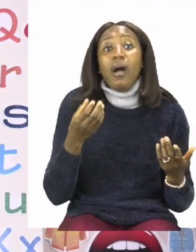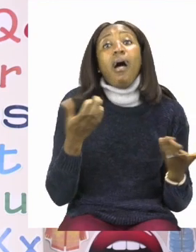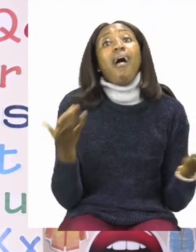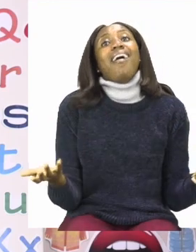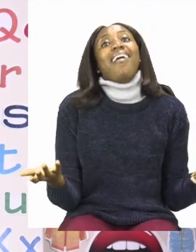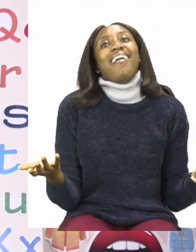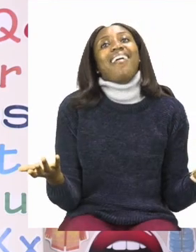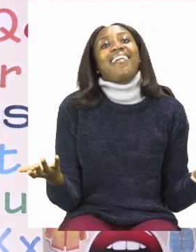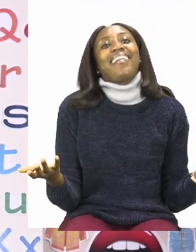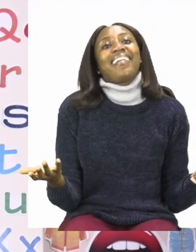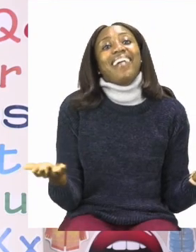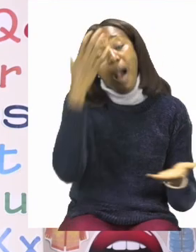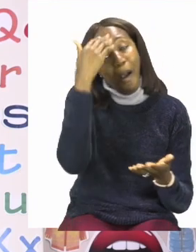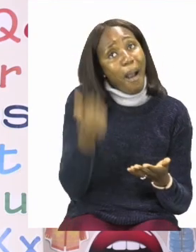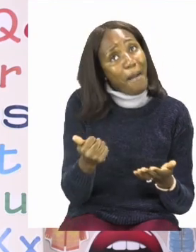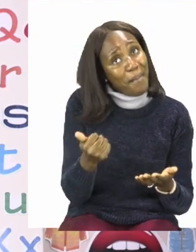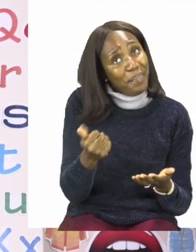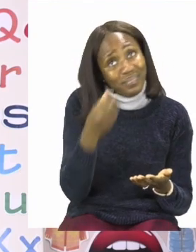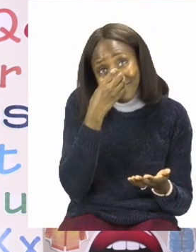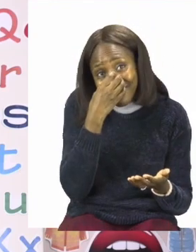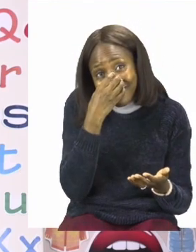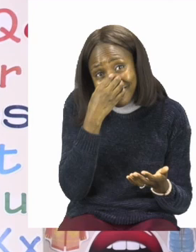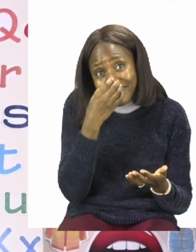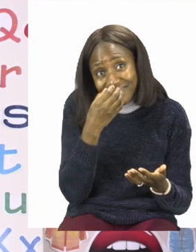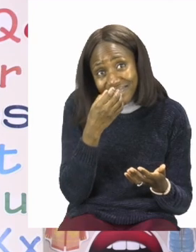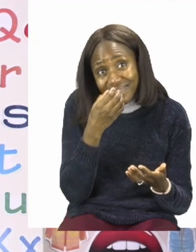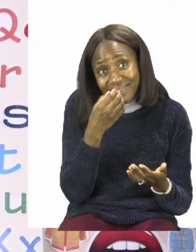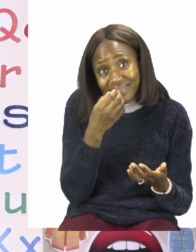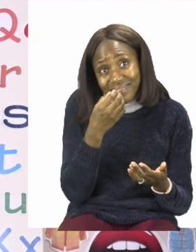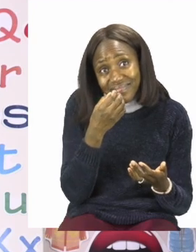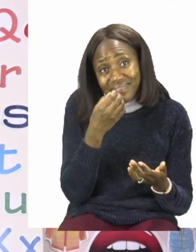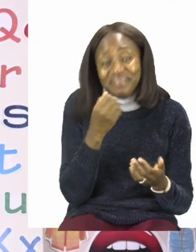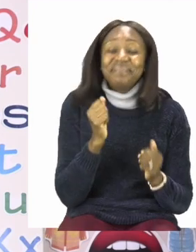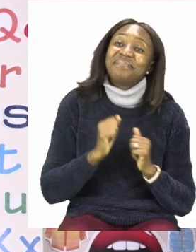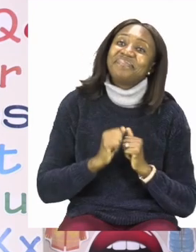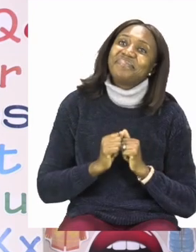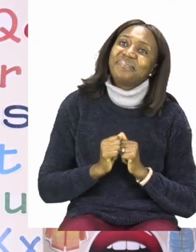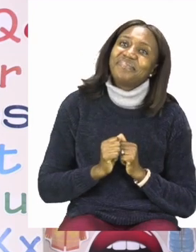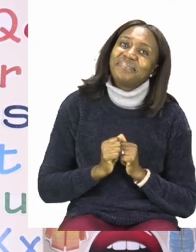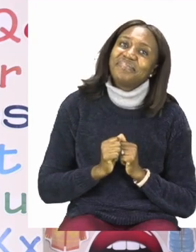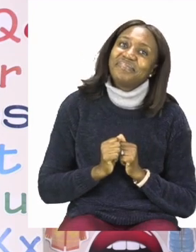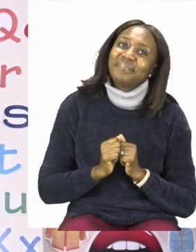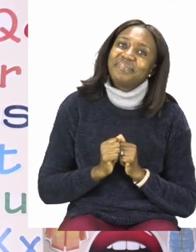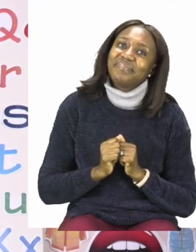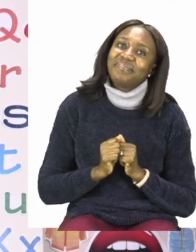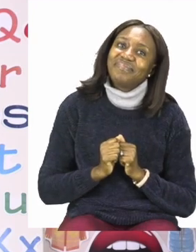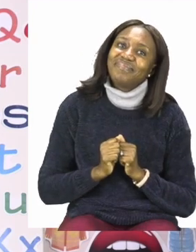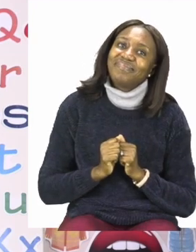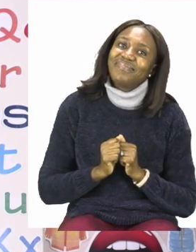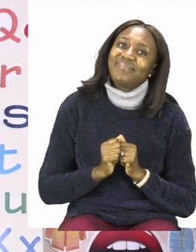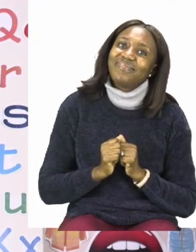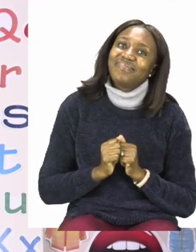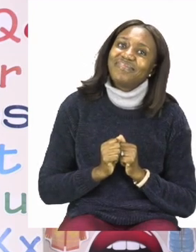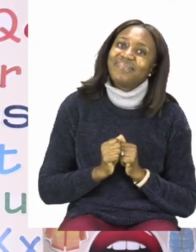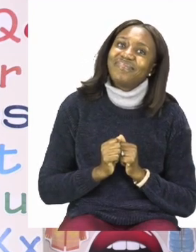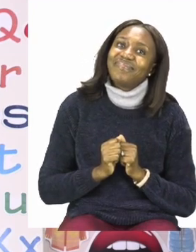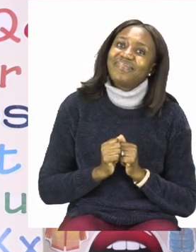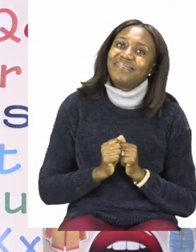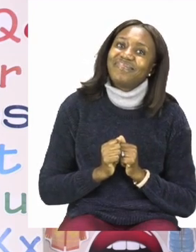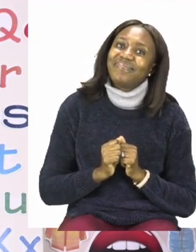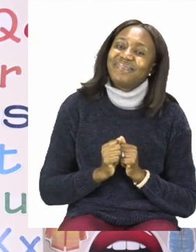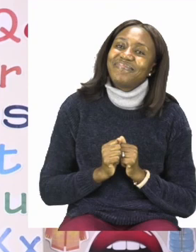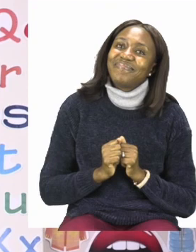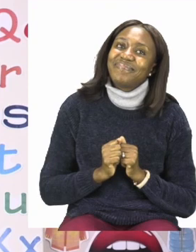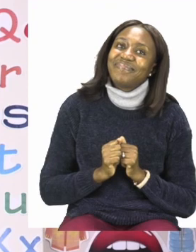Oh, hello, Sashi. We want to say goodbye to our friends. Do you think you can help me? Oh, wow. Well